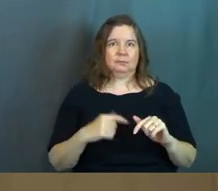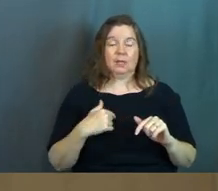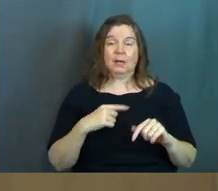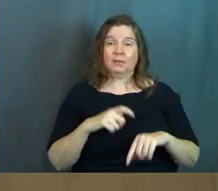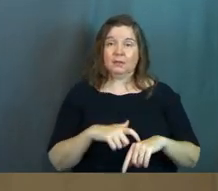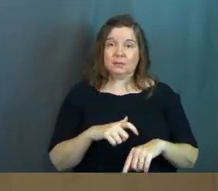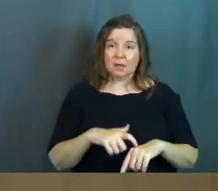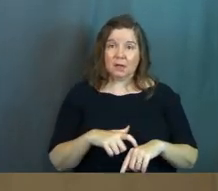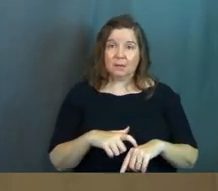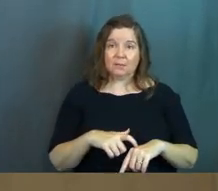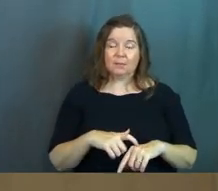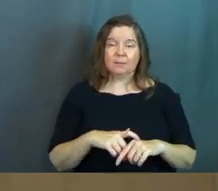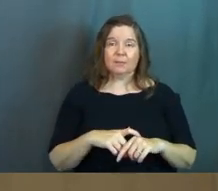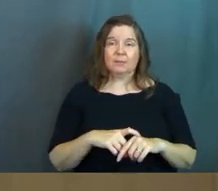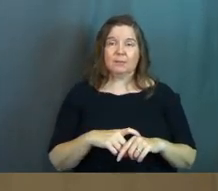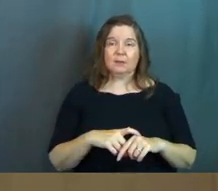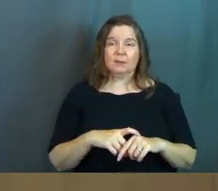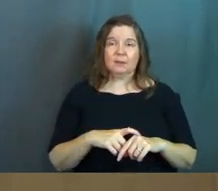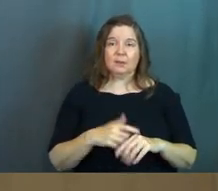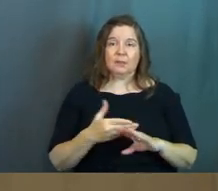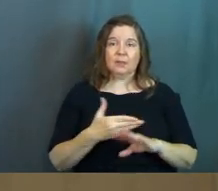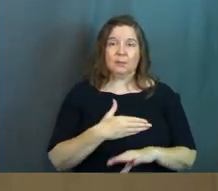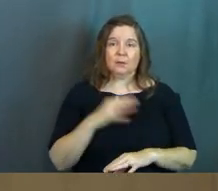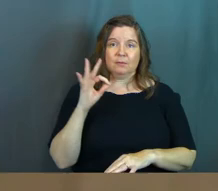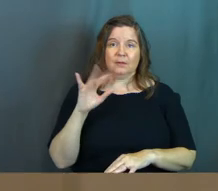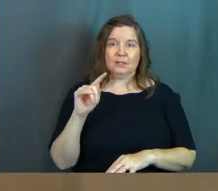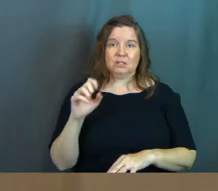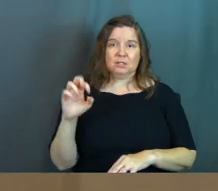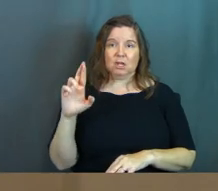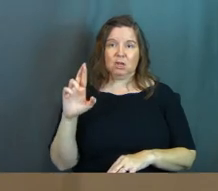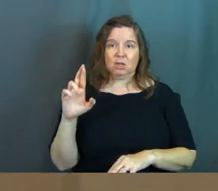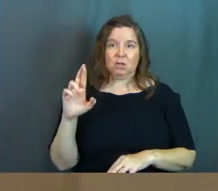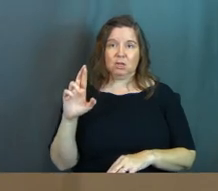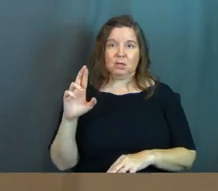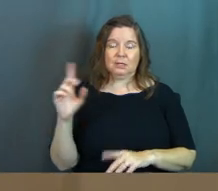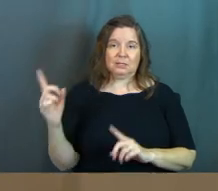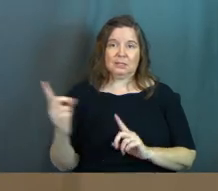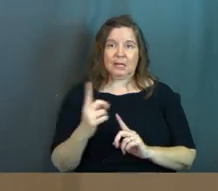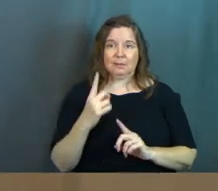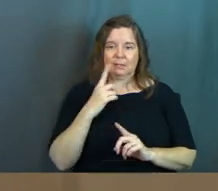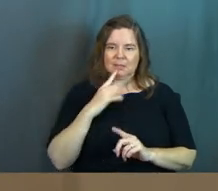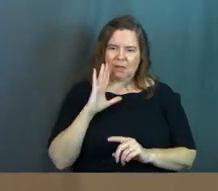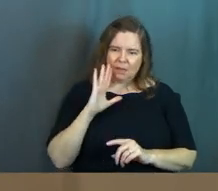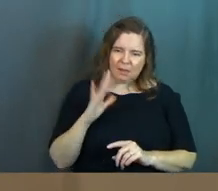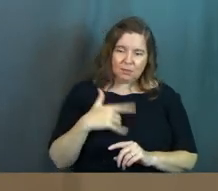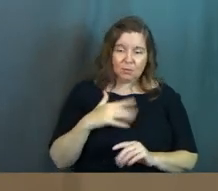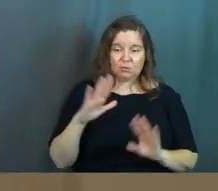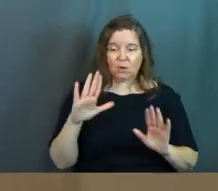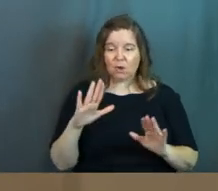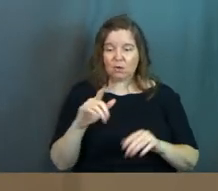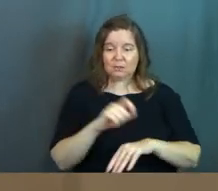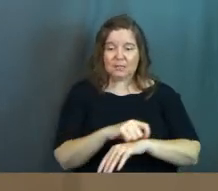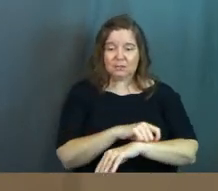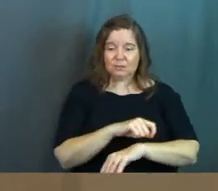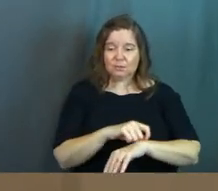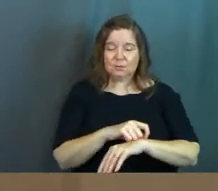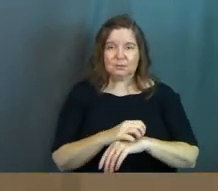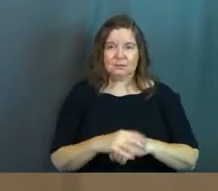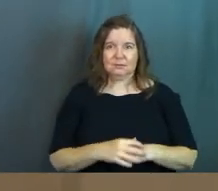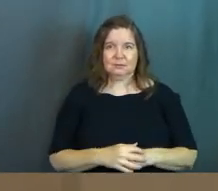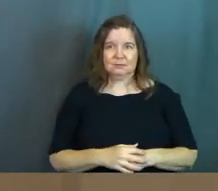at the time, previous pastor, Tanner, just came up to me and said, hey, man, those are awesome tattoos.